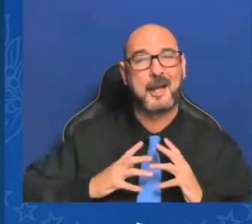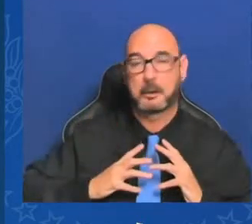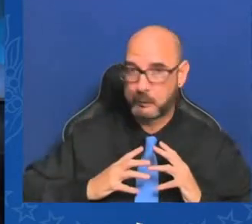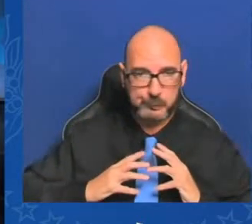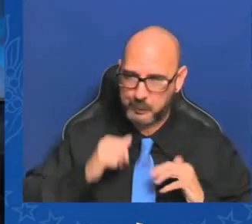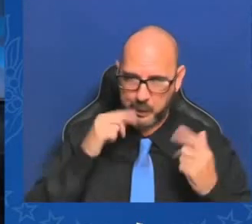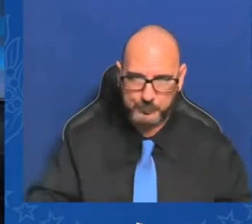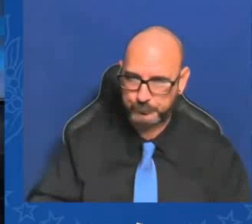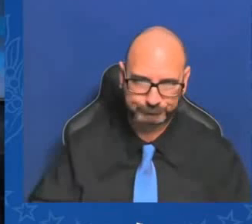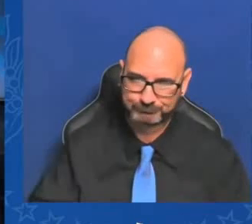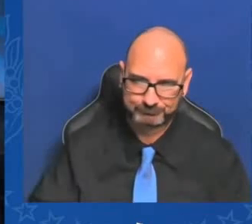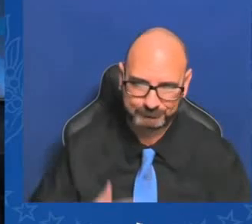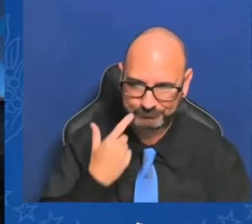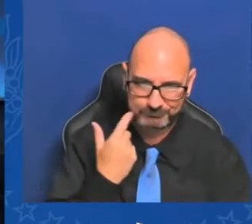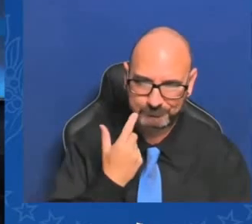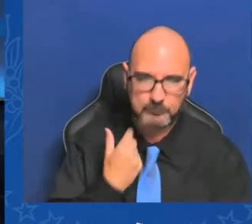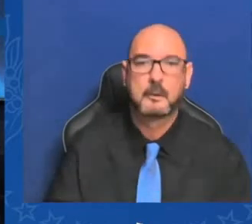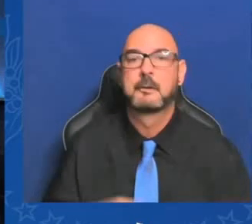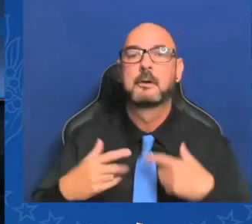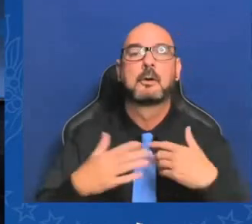else? Sure. Look.